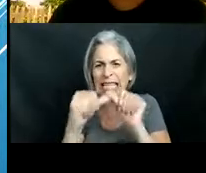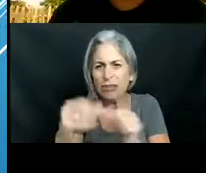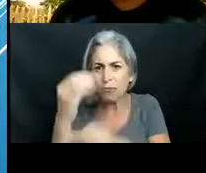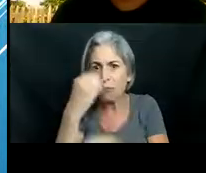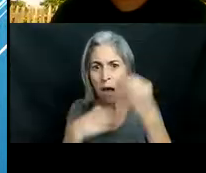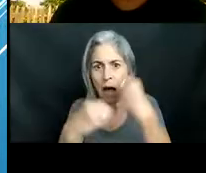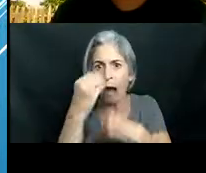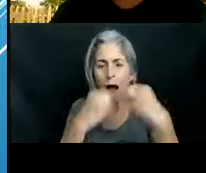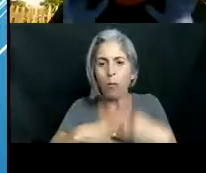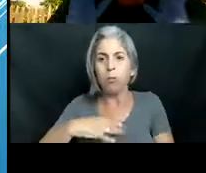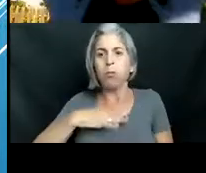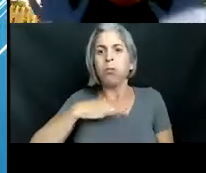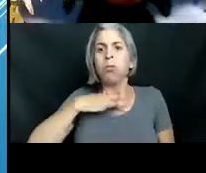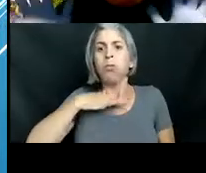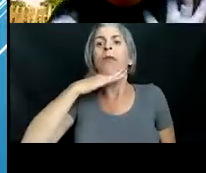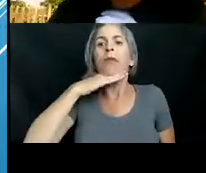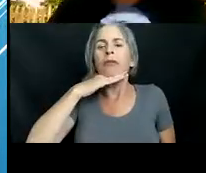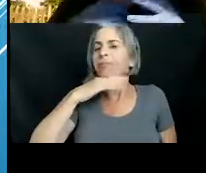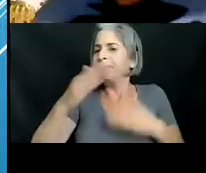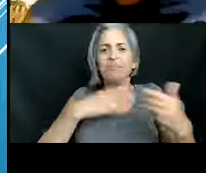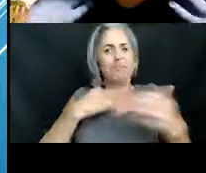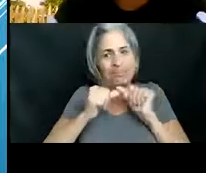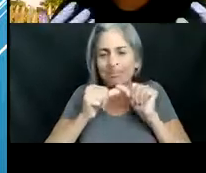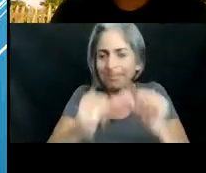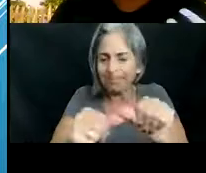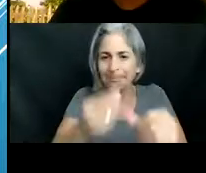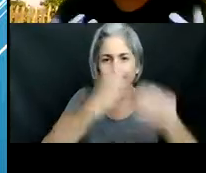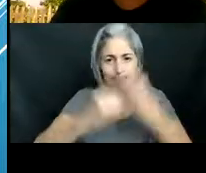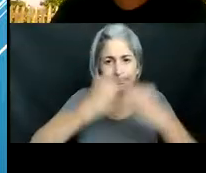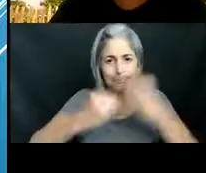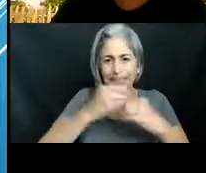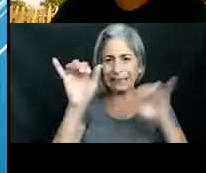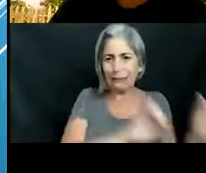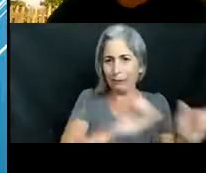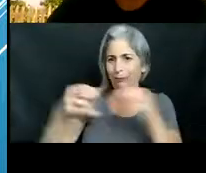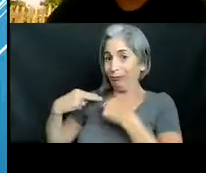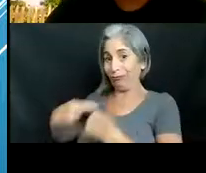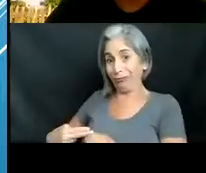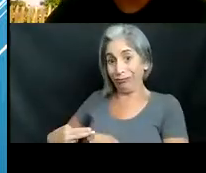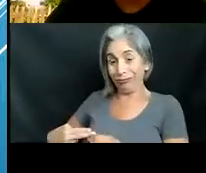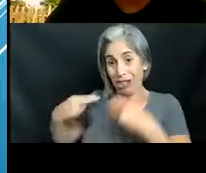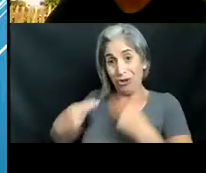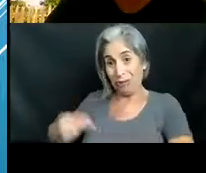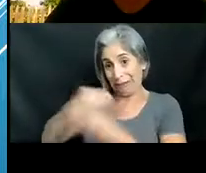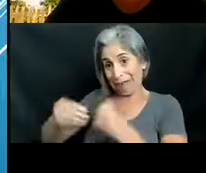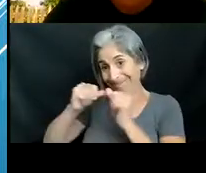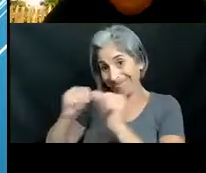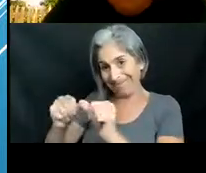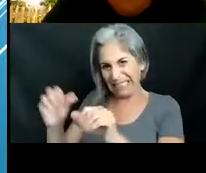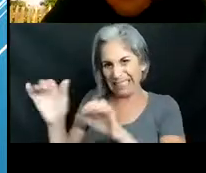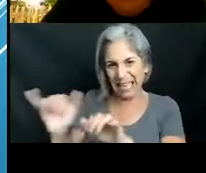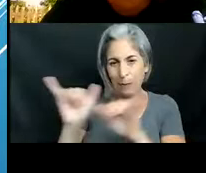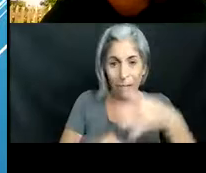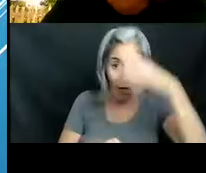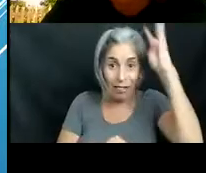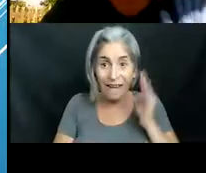they're full they're one of the only species besides humans that will continue eating even once they're full um here we